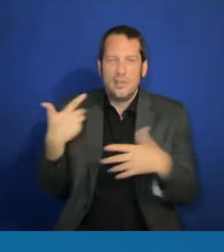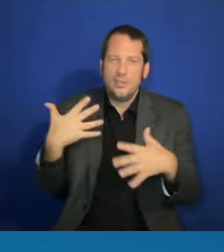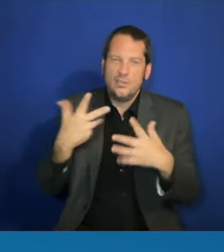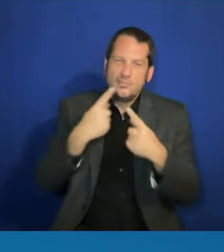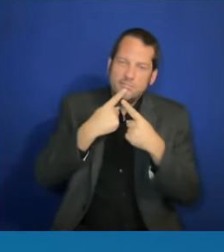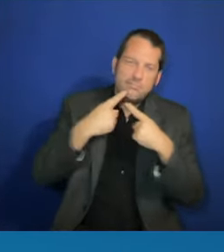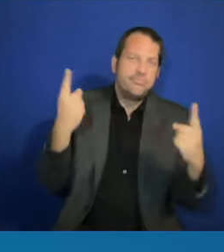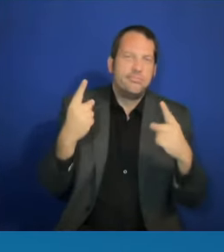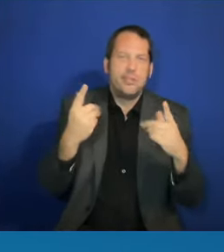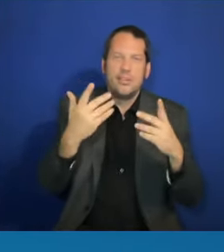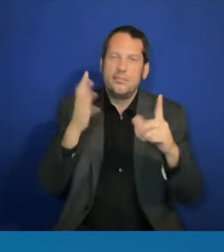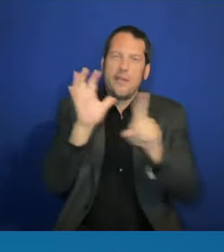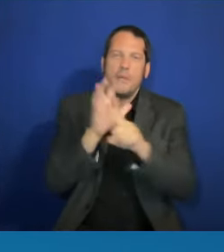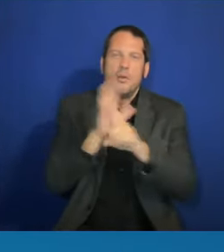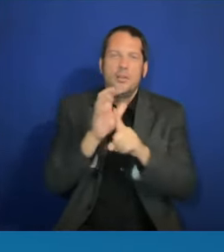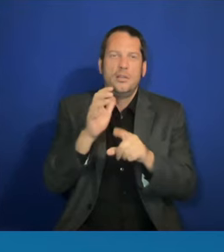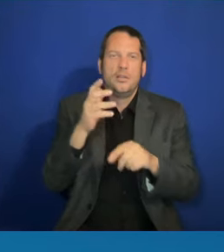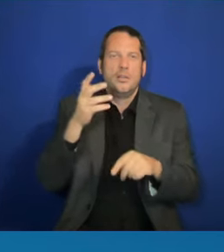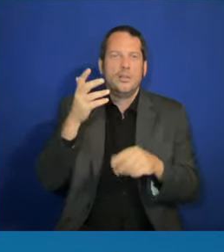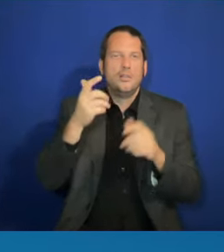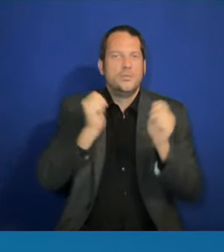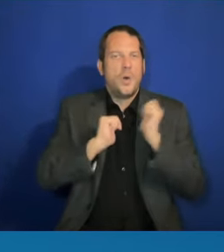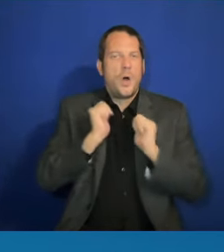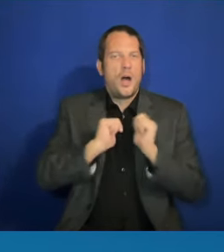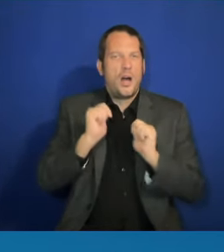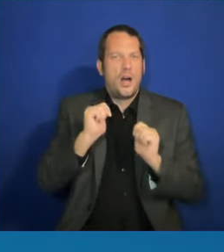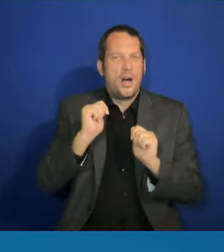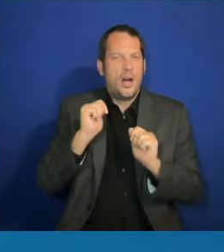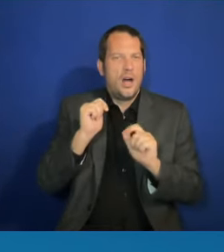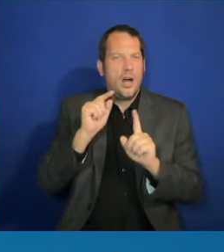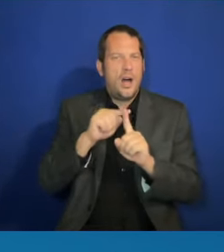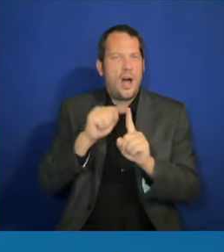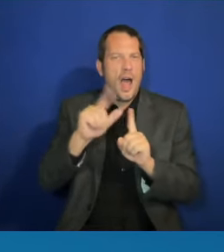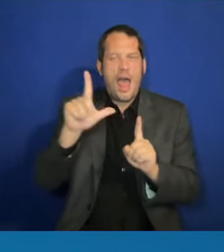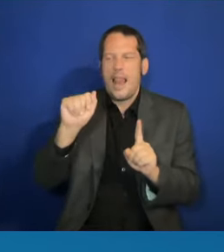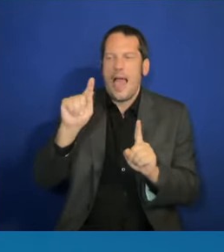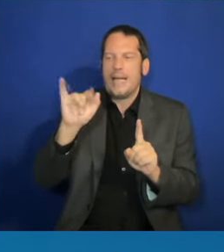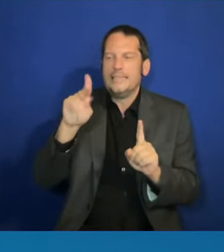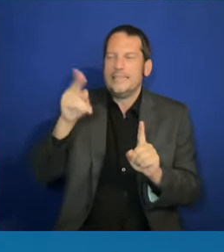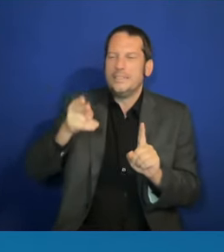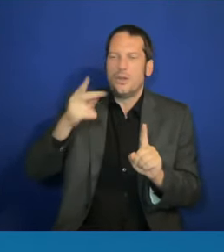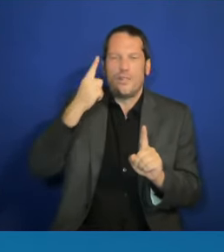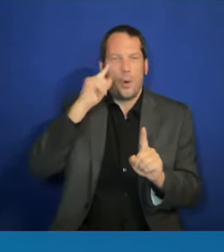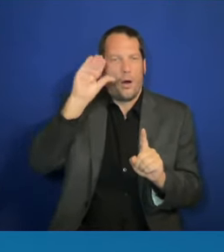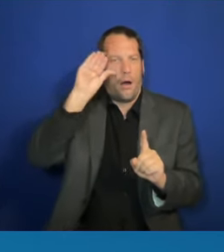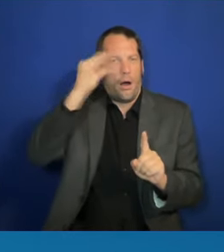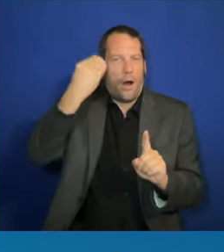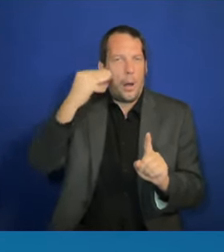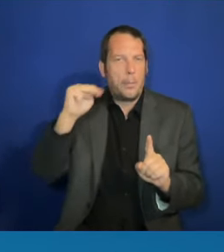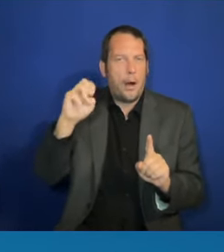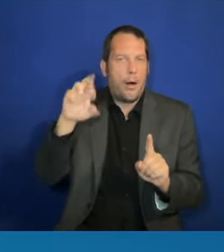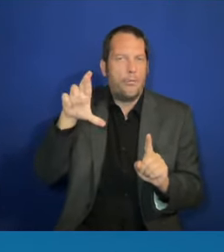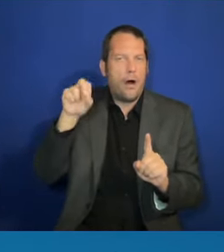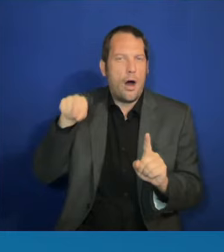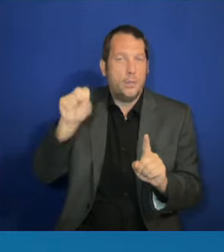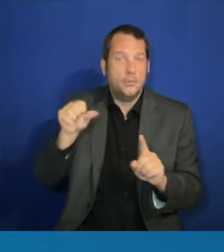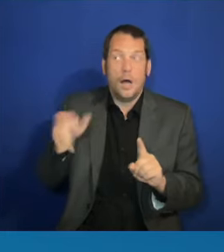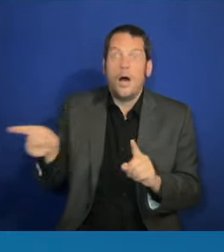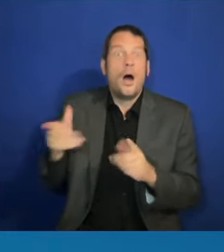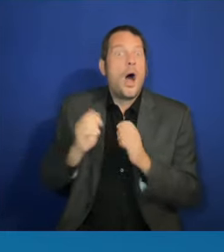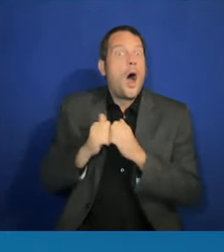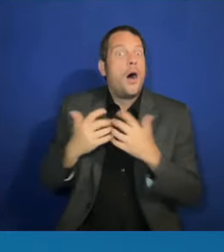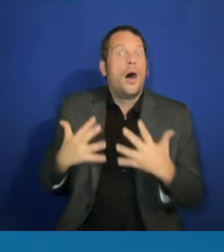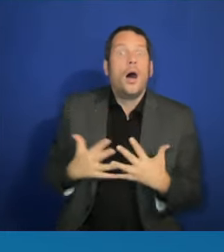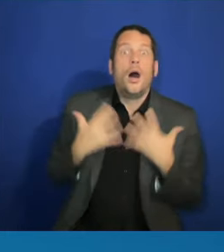the way, was inspired by the near total absence of Latinos in America's history curriculum. His most recent project